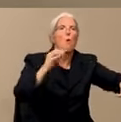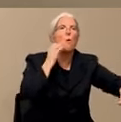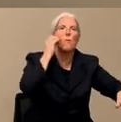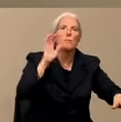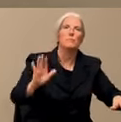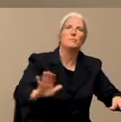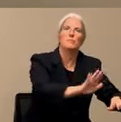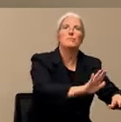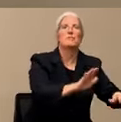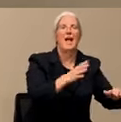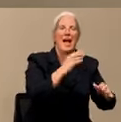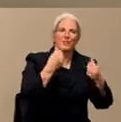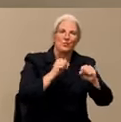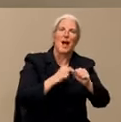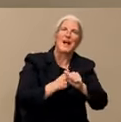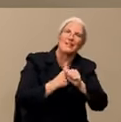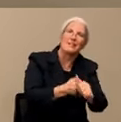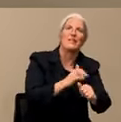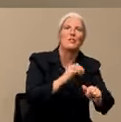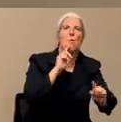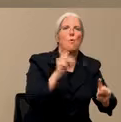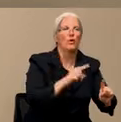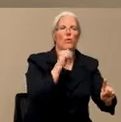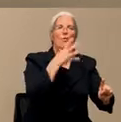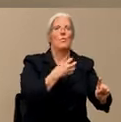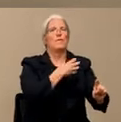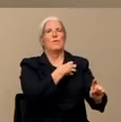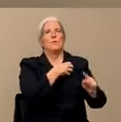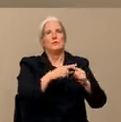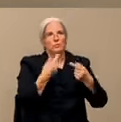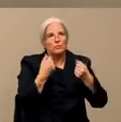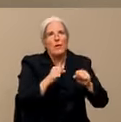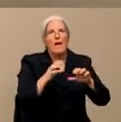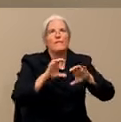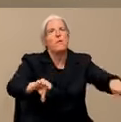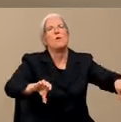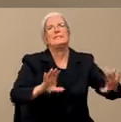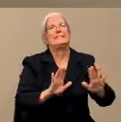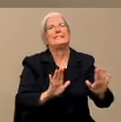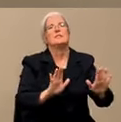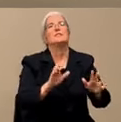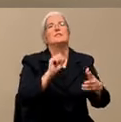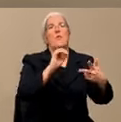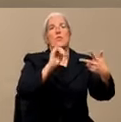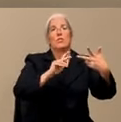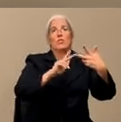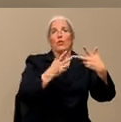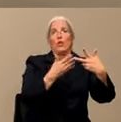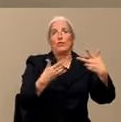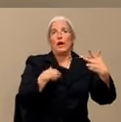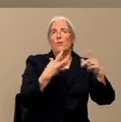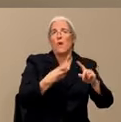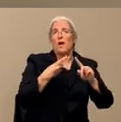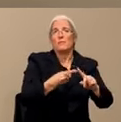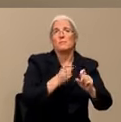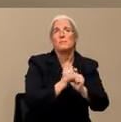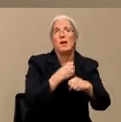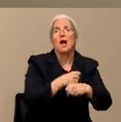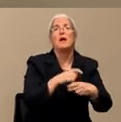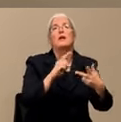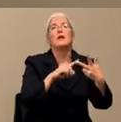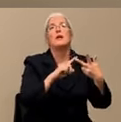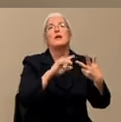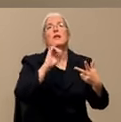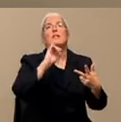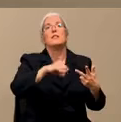with these orders. And that has been confirmed by kind of the third component with interacting with our colleagues at the state level and getting their